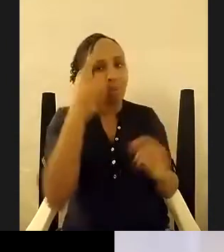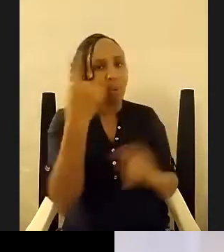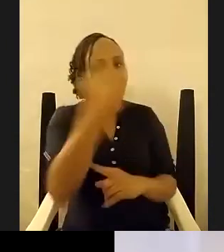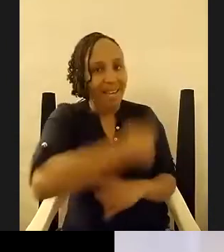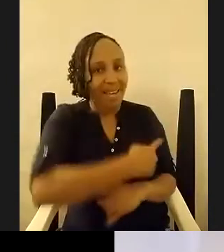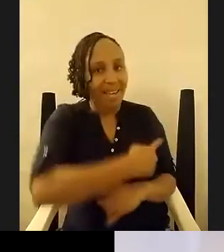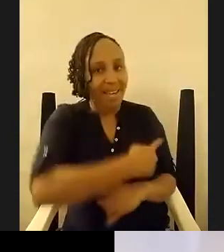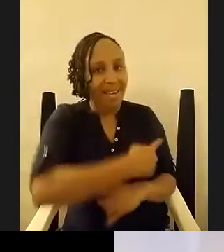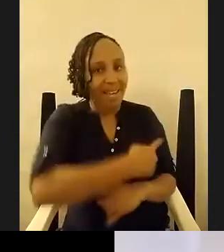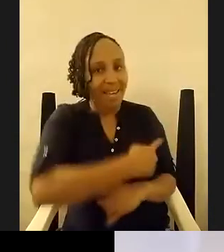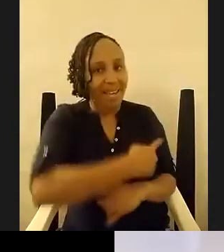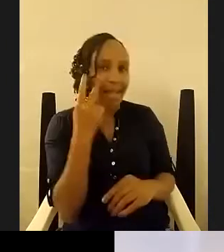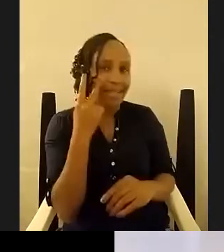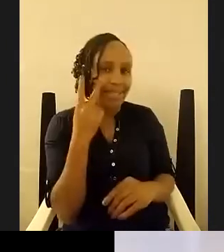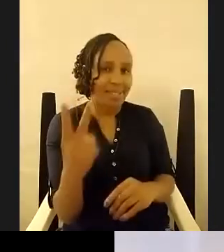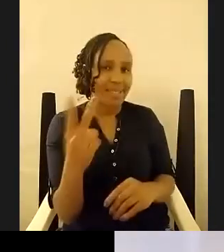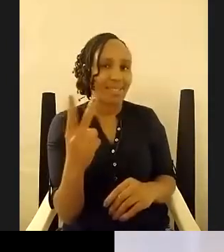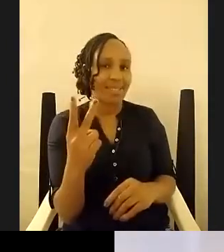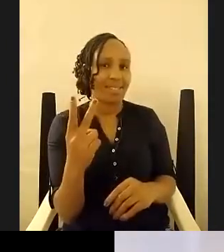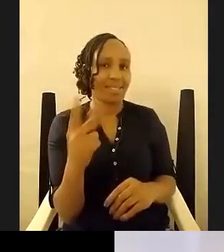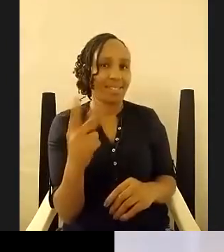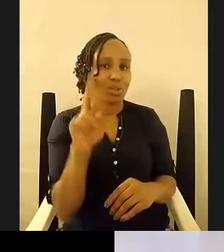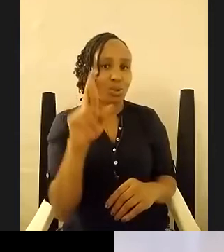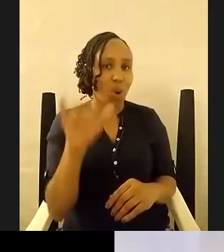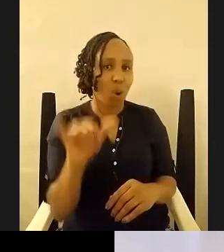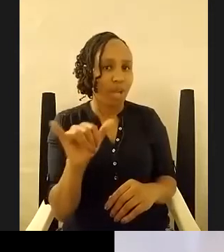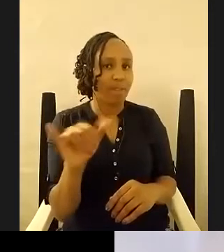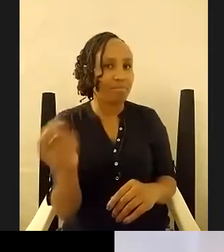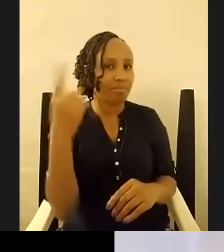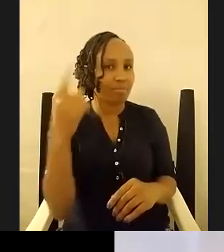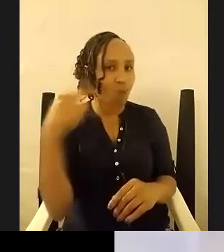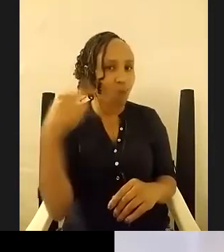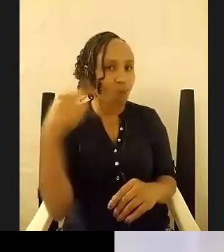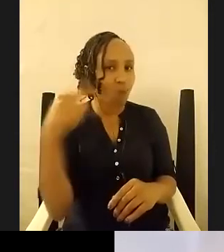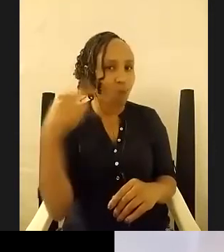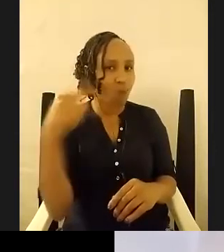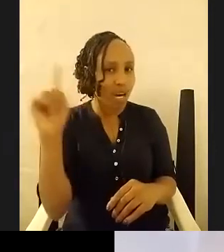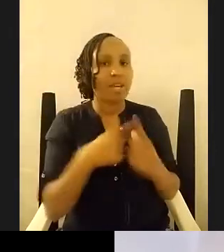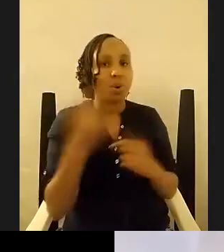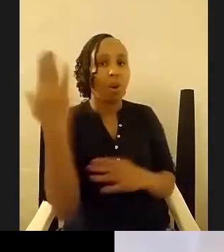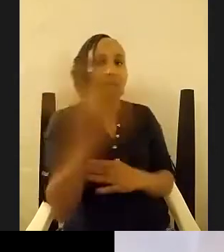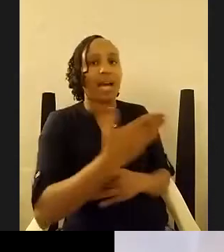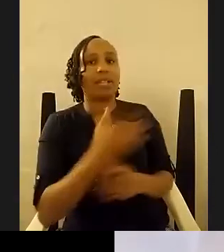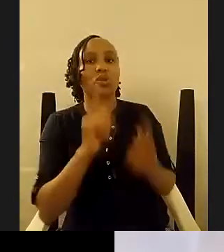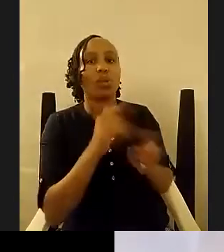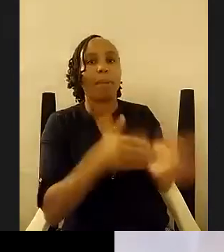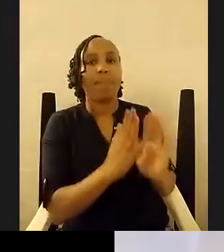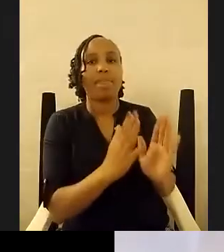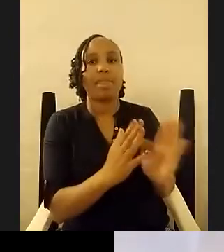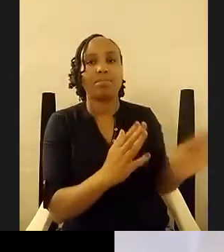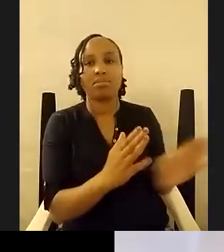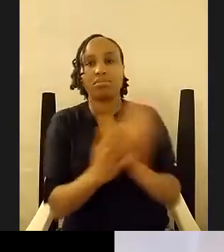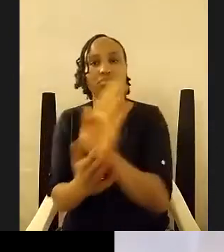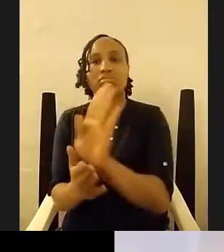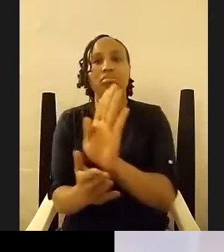how okay troy is not coming correct that's when we go straight to the part troy is a bad hat friend that's gonna be my thing bad